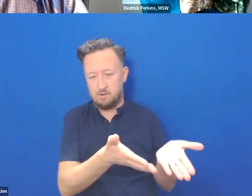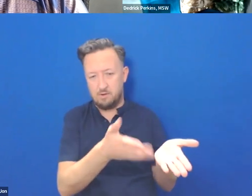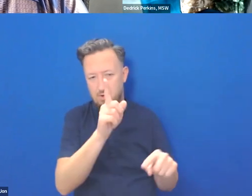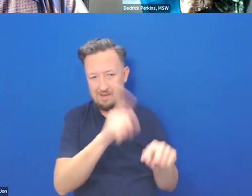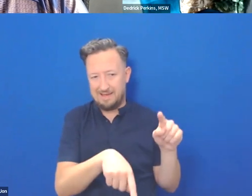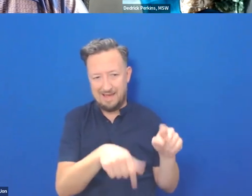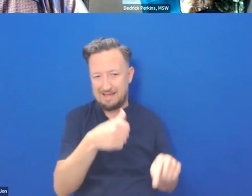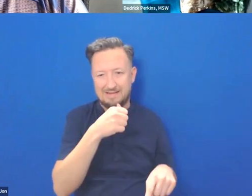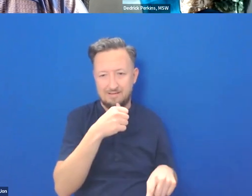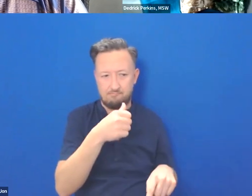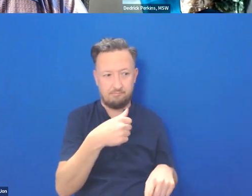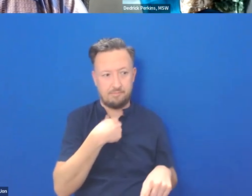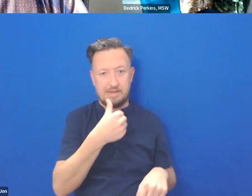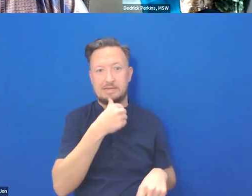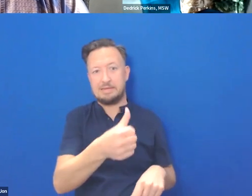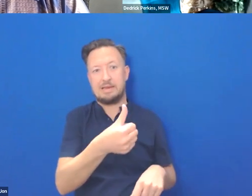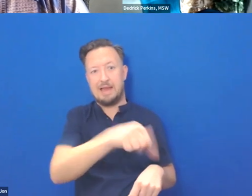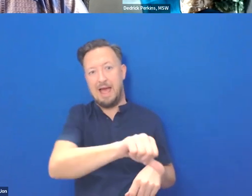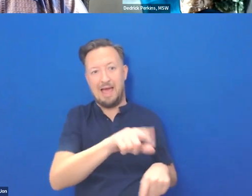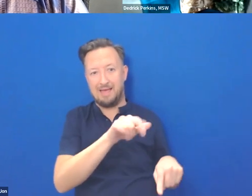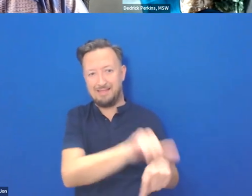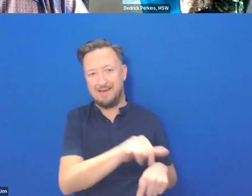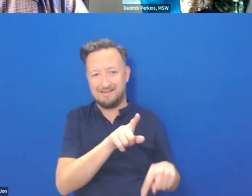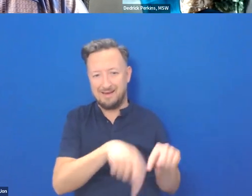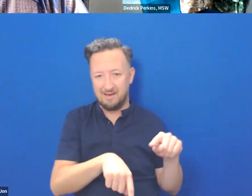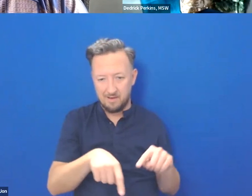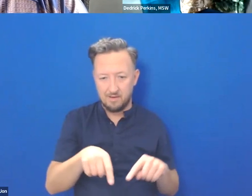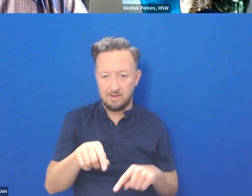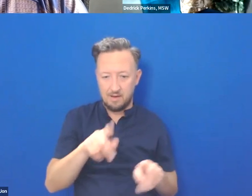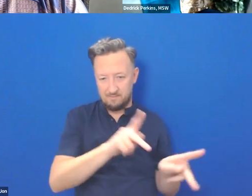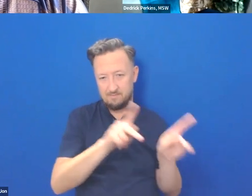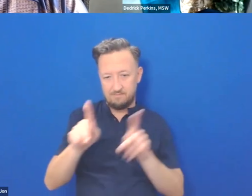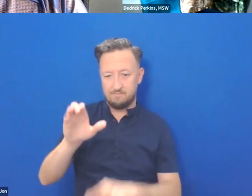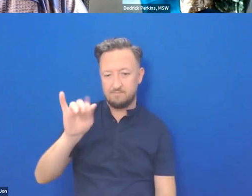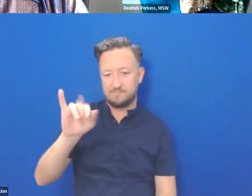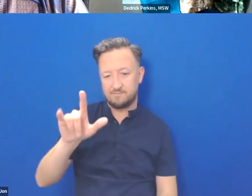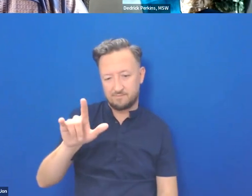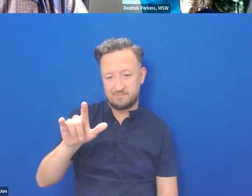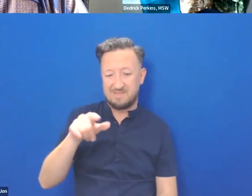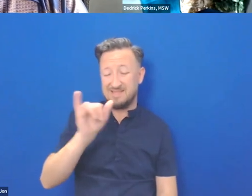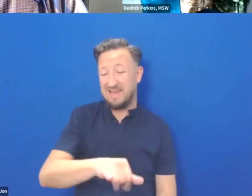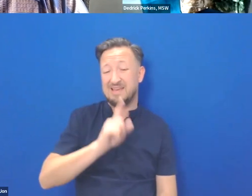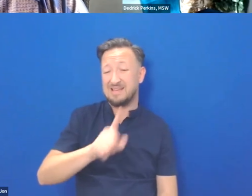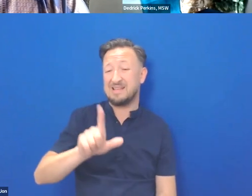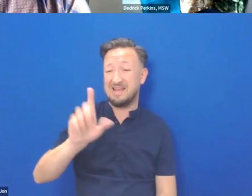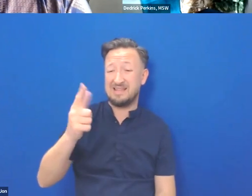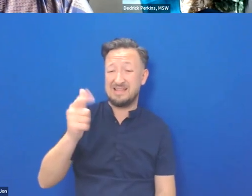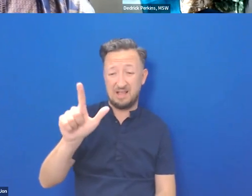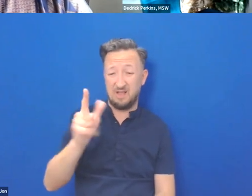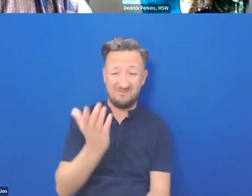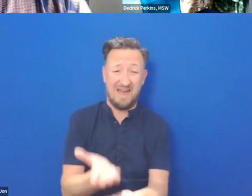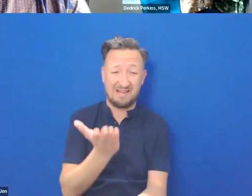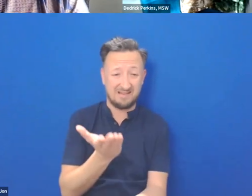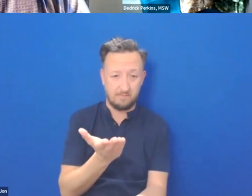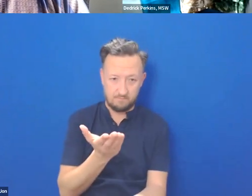a fact. It's referred to, in the civil law tradition, a juridical fact or a legal fact, okay, which has